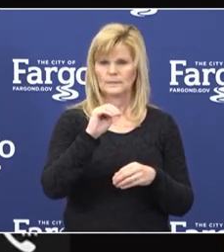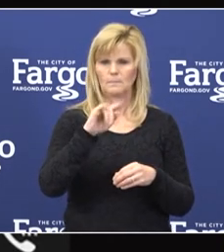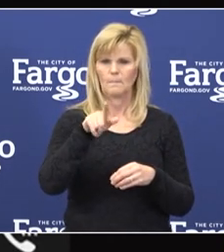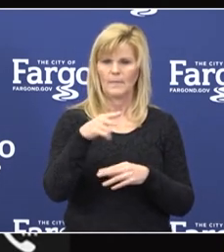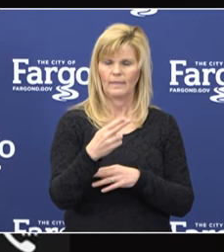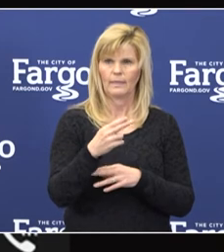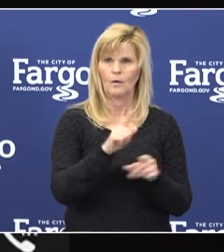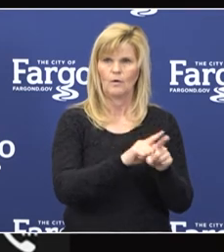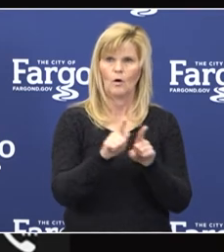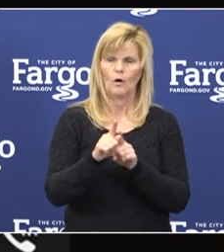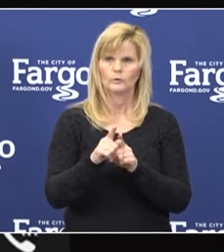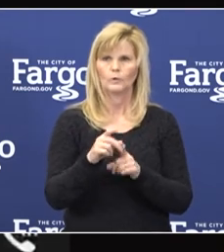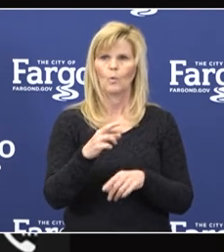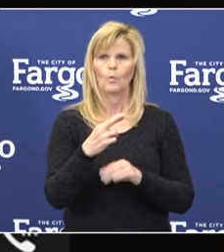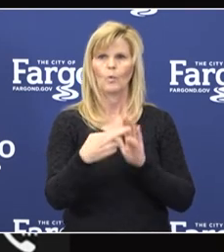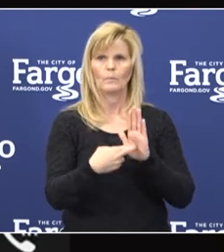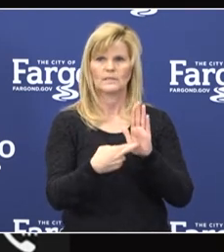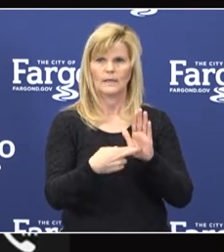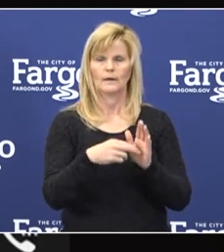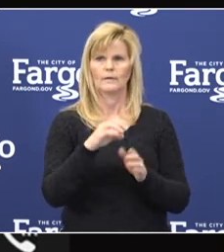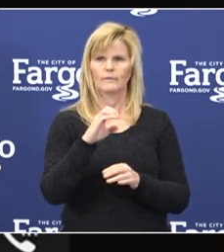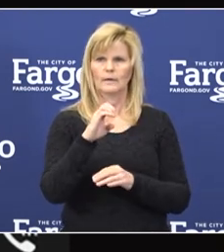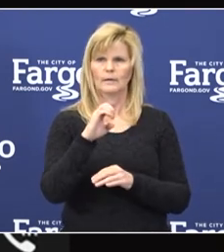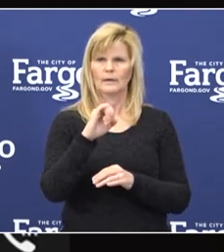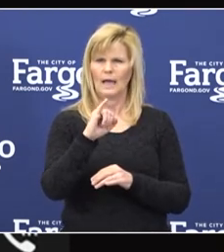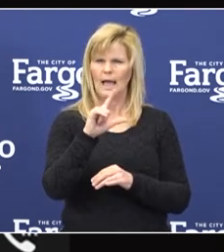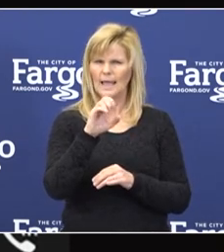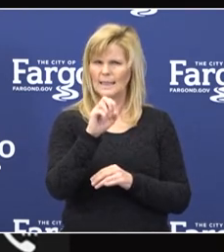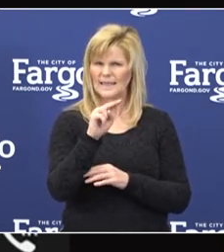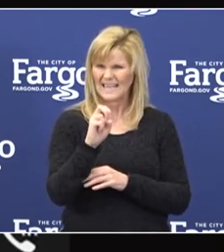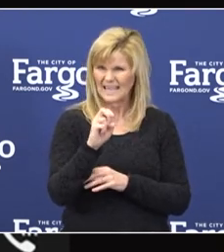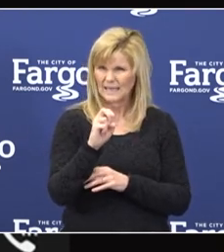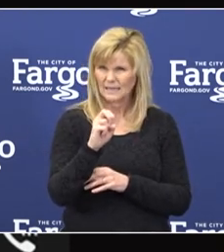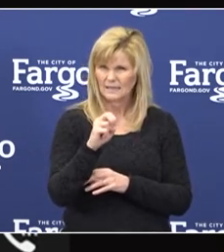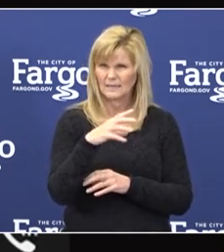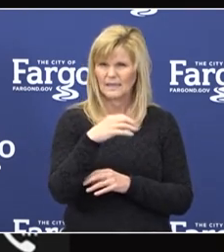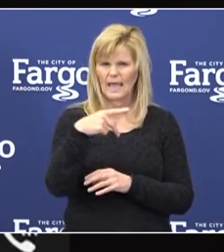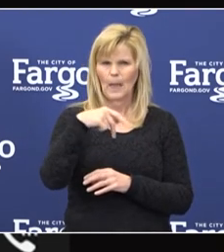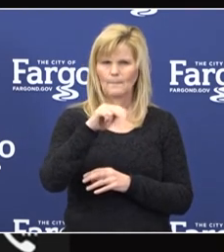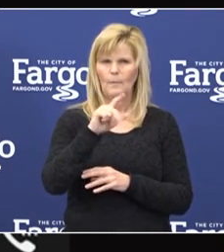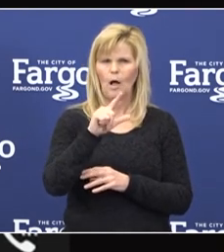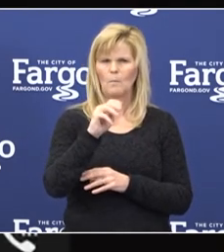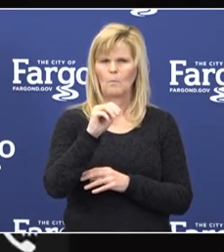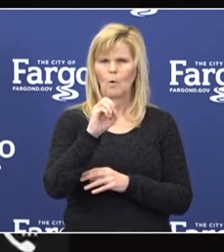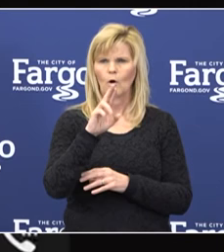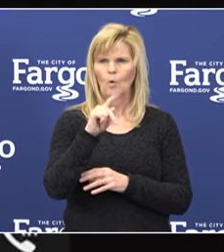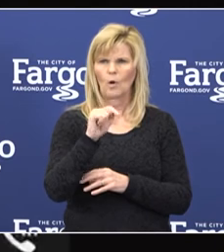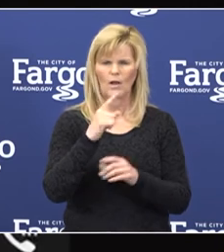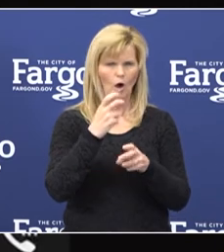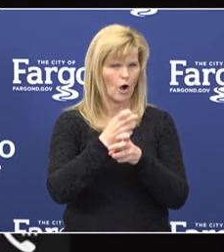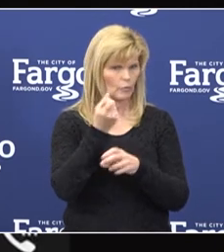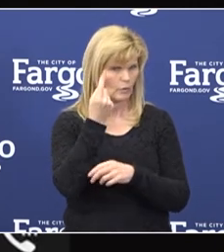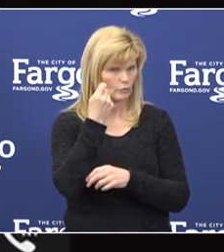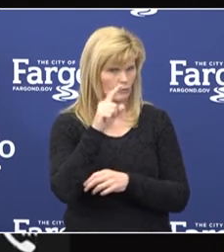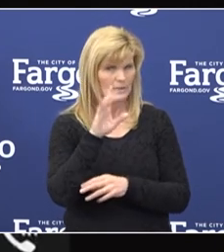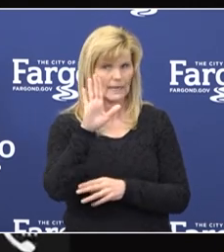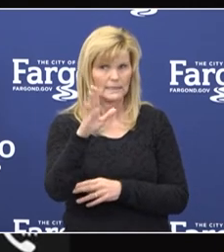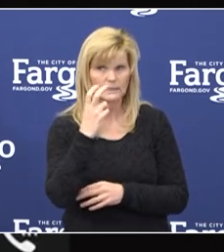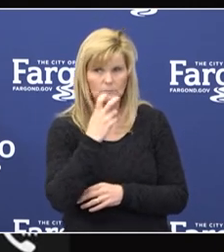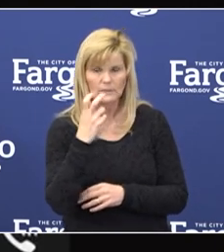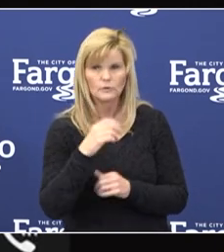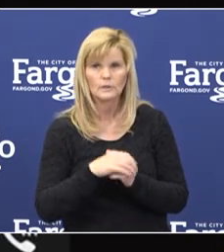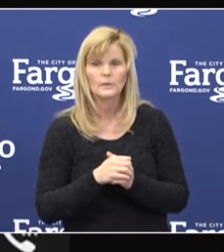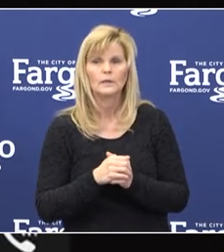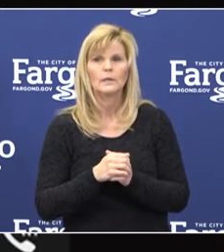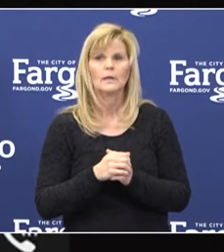Representatives Leen and Paul Moorquart, along with Senator Kent Eakin, engaging in the